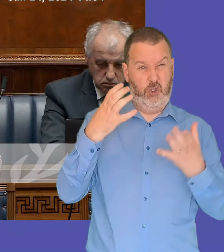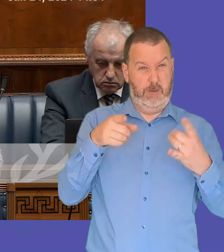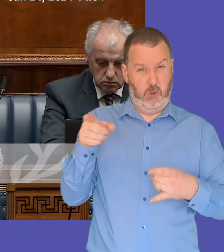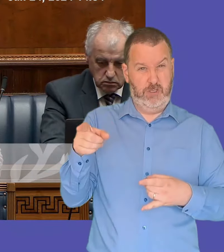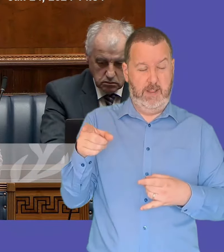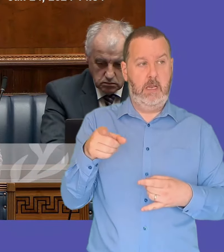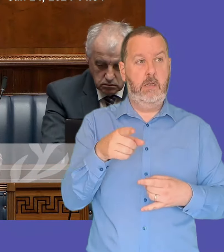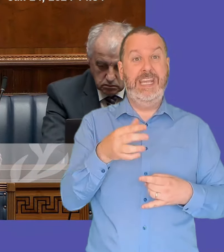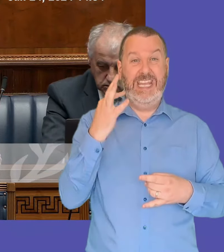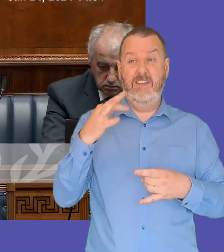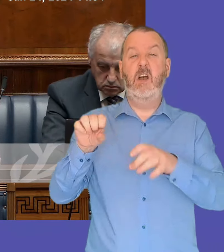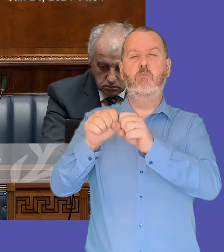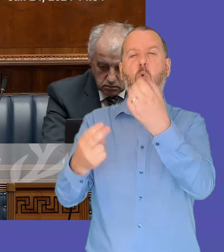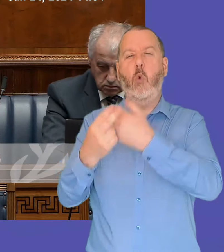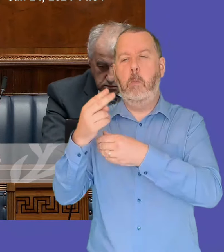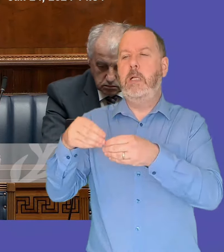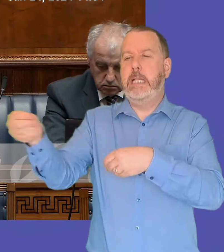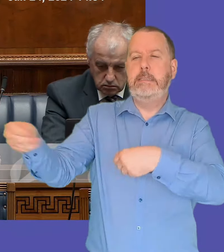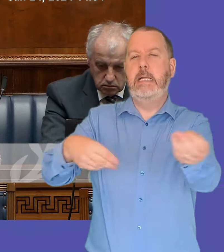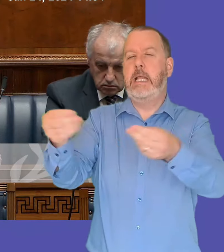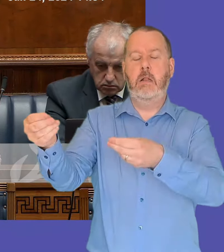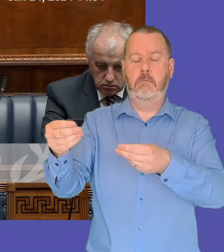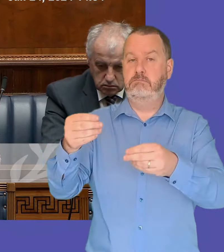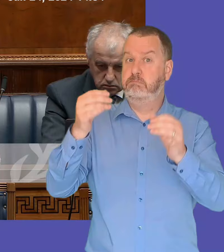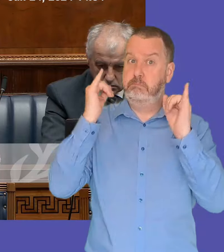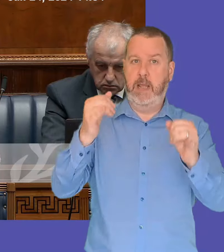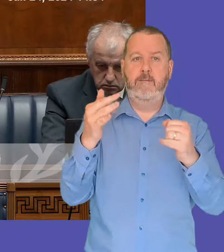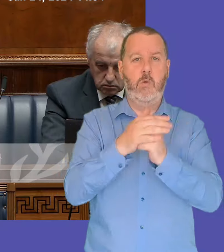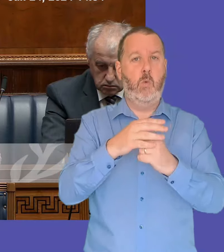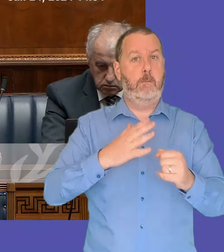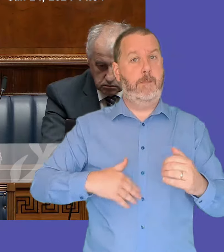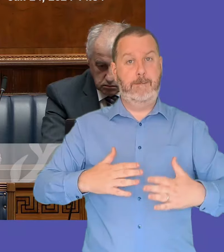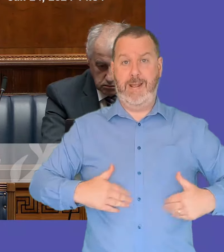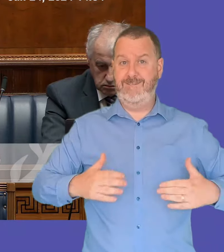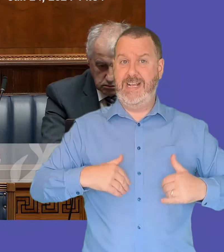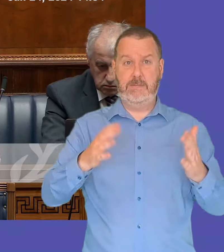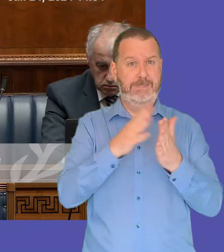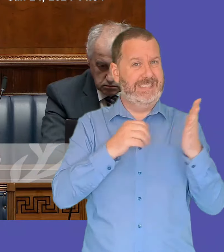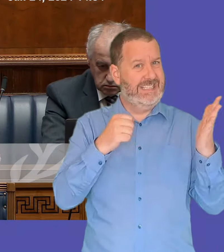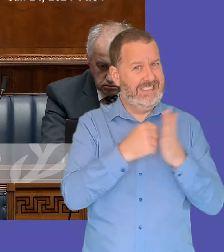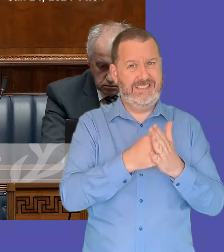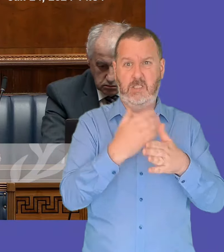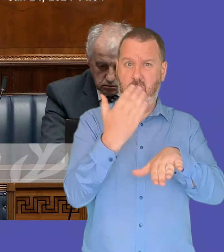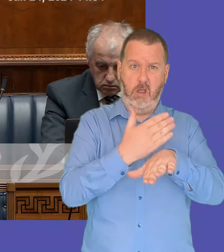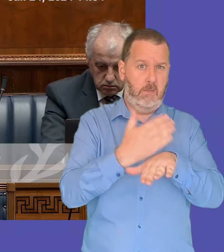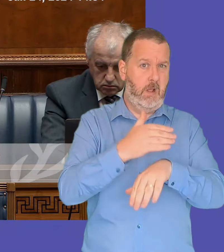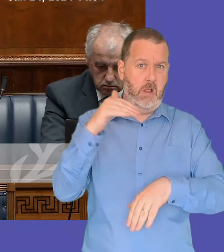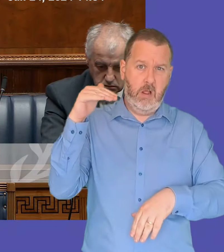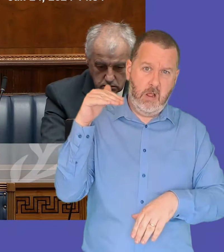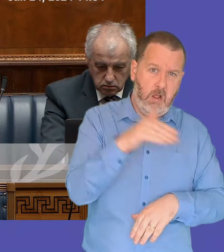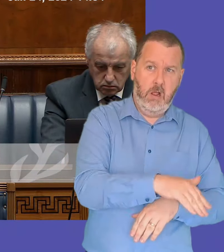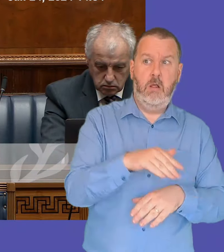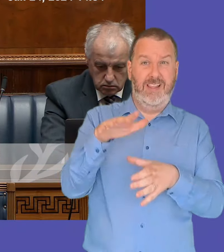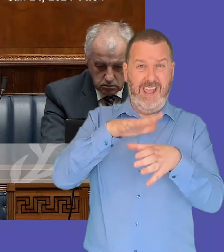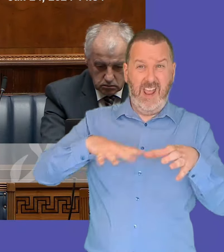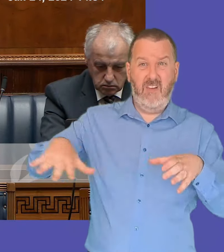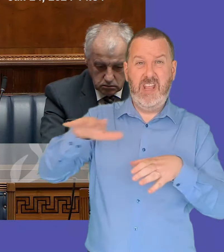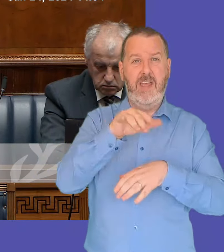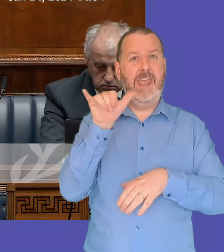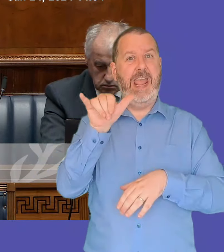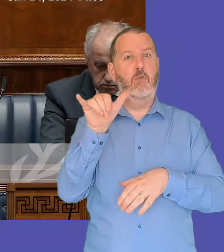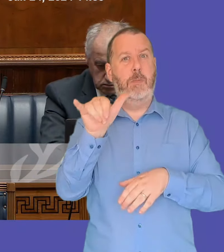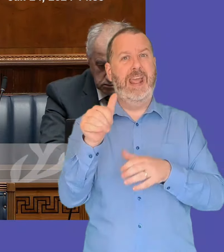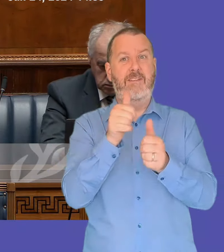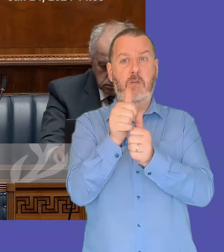be extremely detrimental to the long-term future of belfast business and by extension the region's aerospace industry and what is her